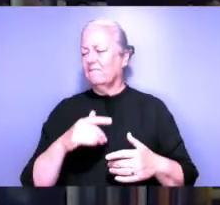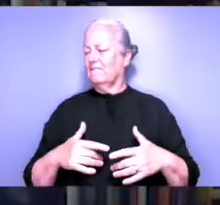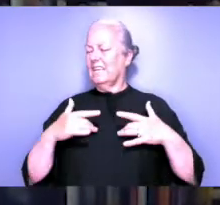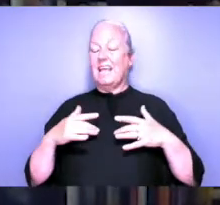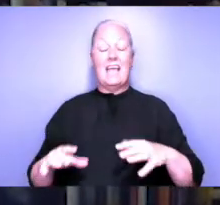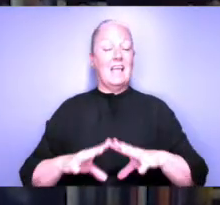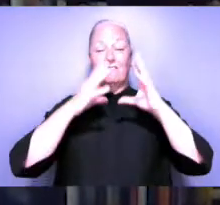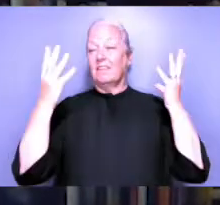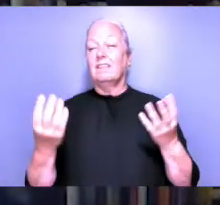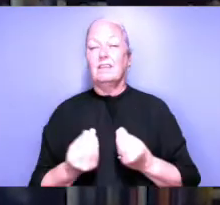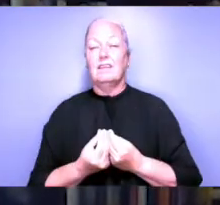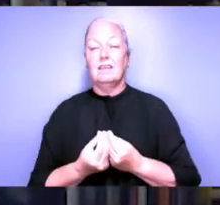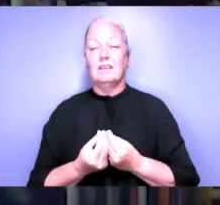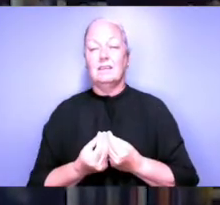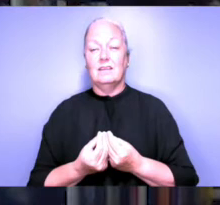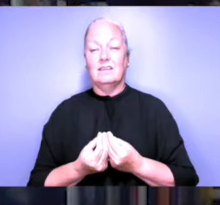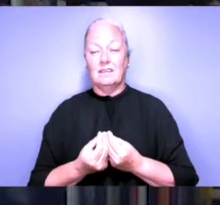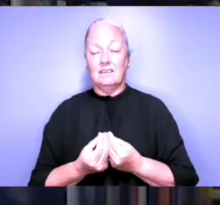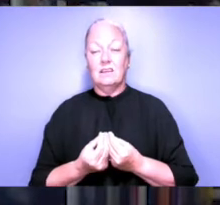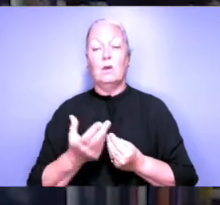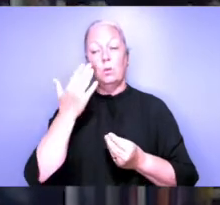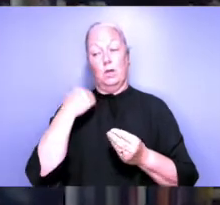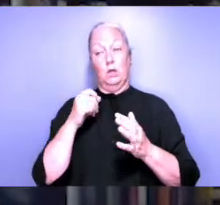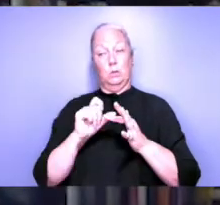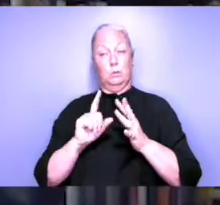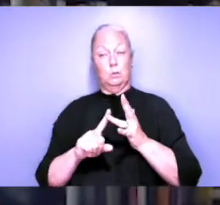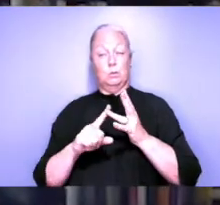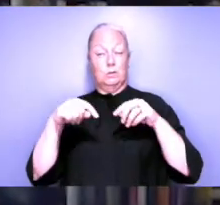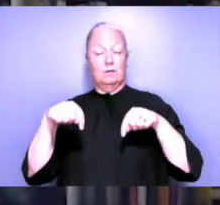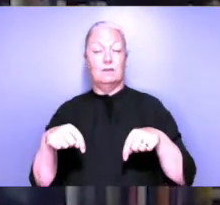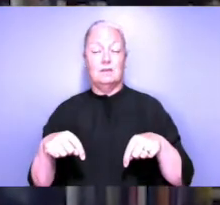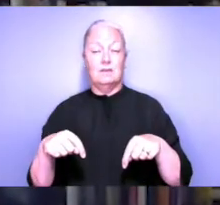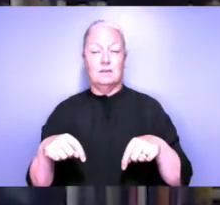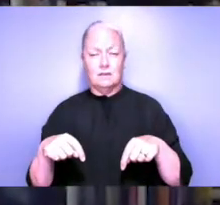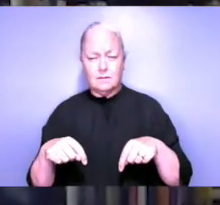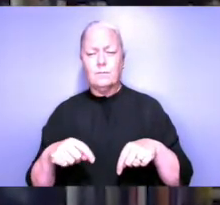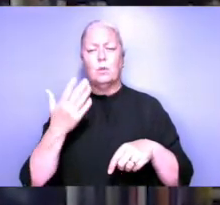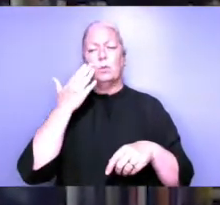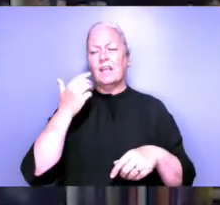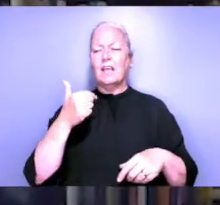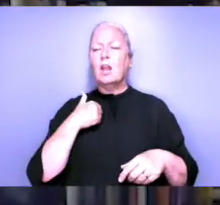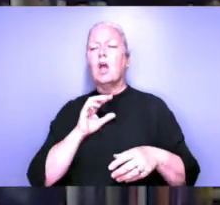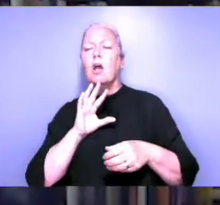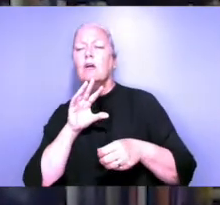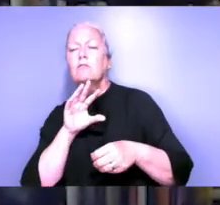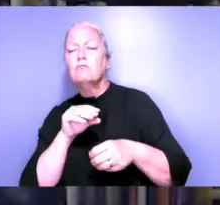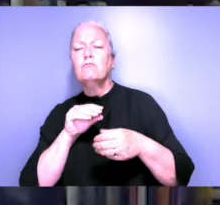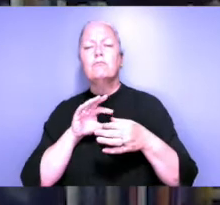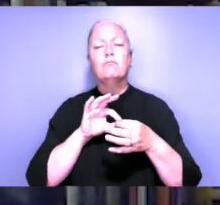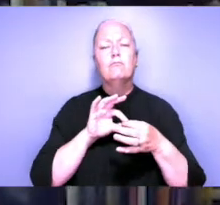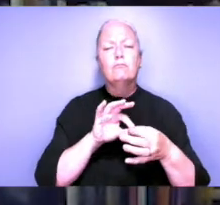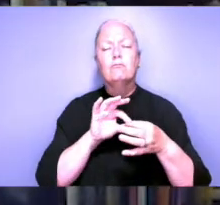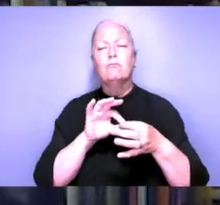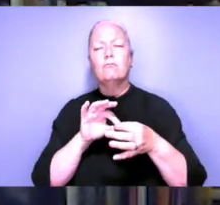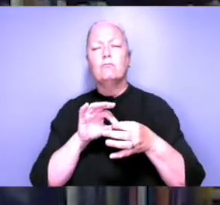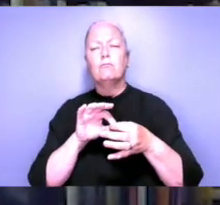can feel everything that, and doing this, engaging with a